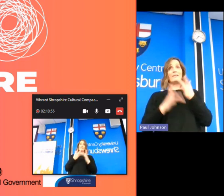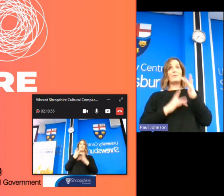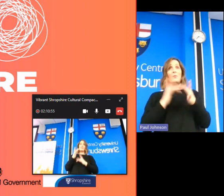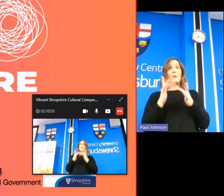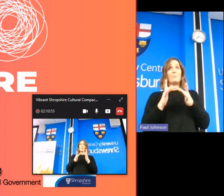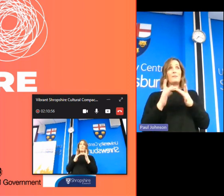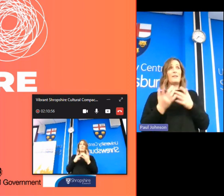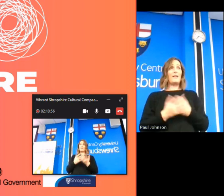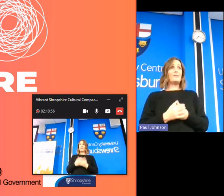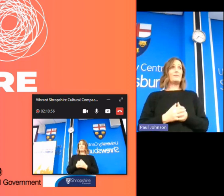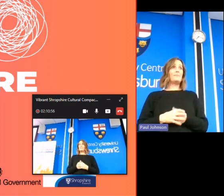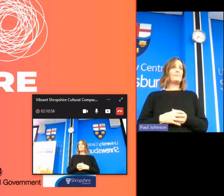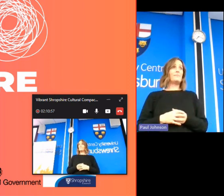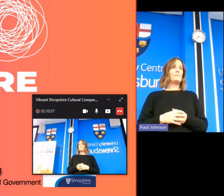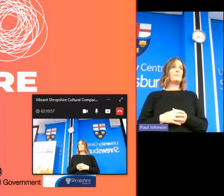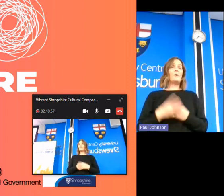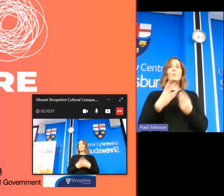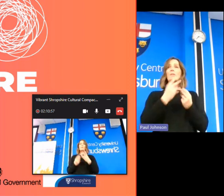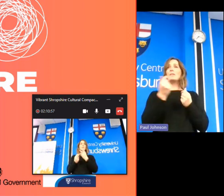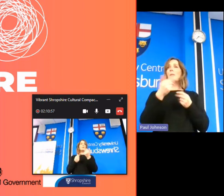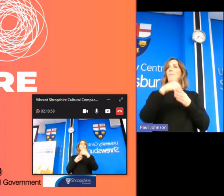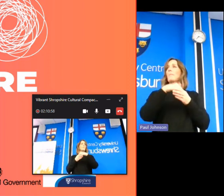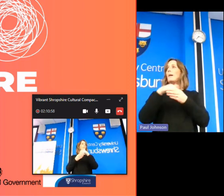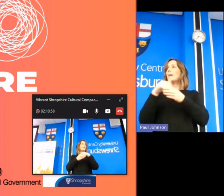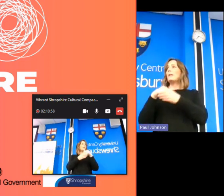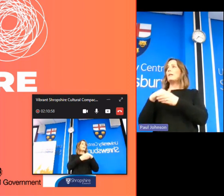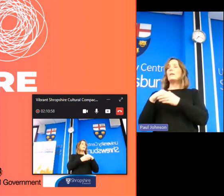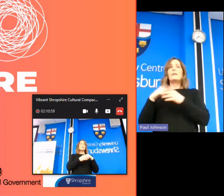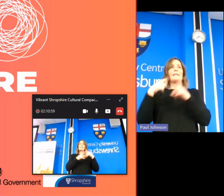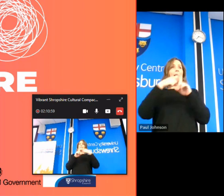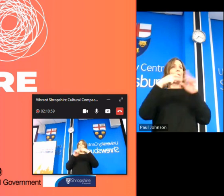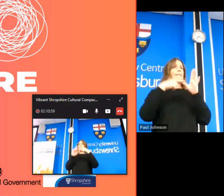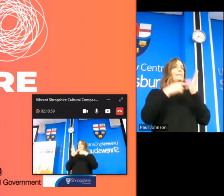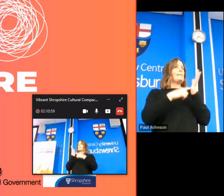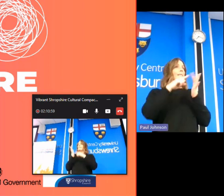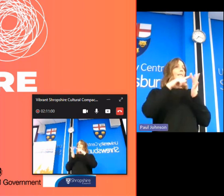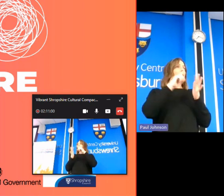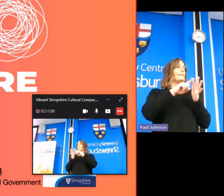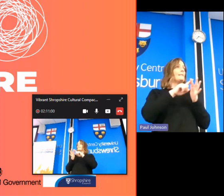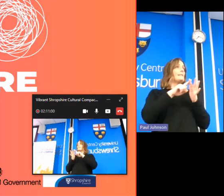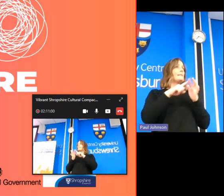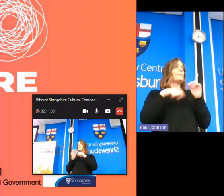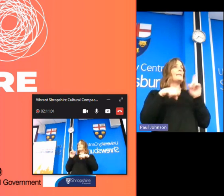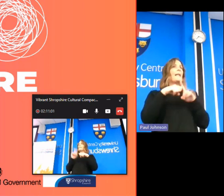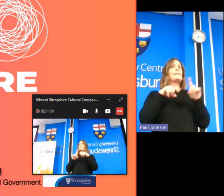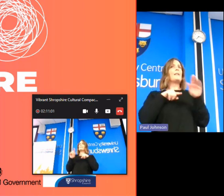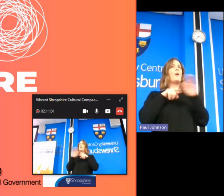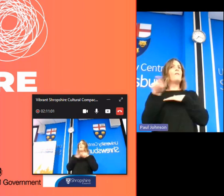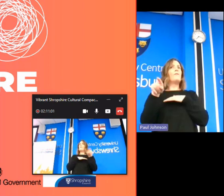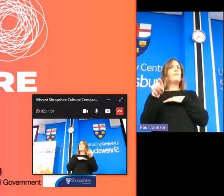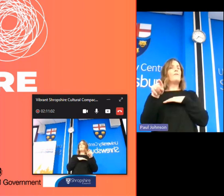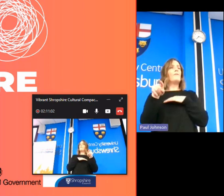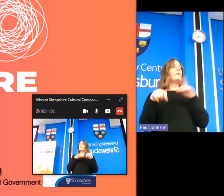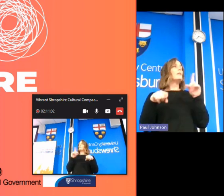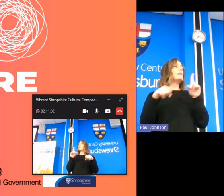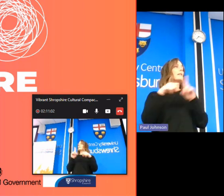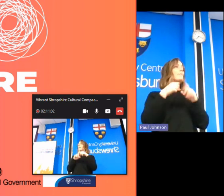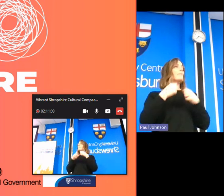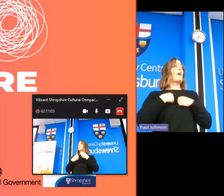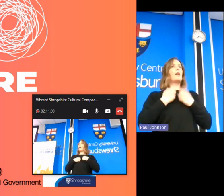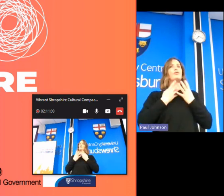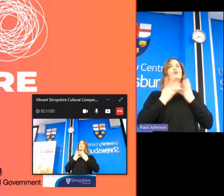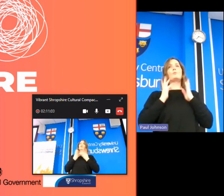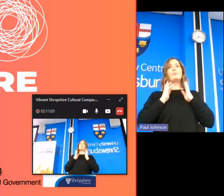website presence as well we've got some members i think where's katie painting the room store she that is but my choice